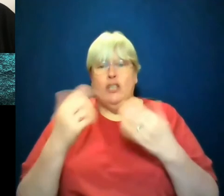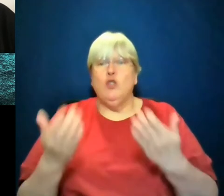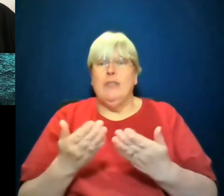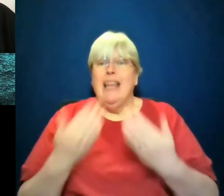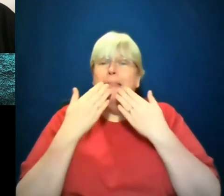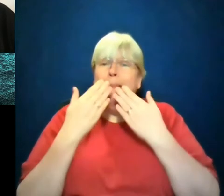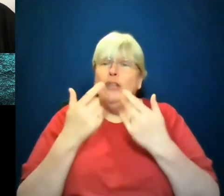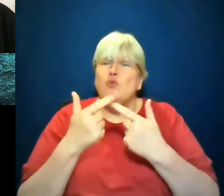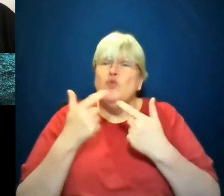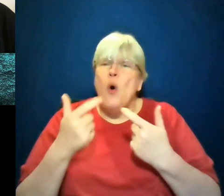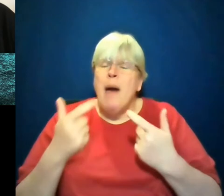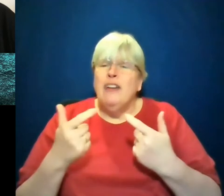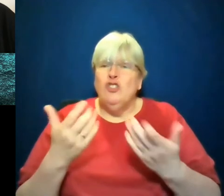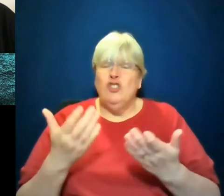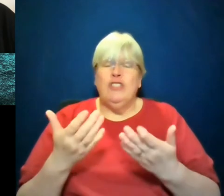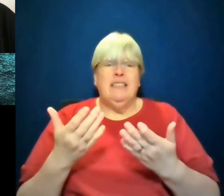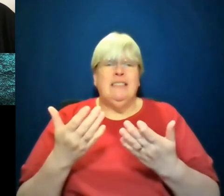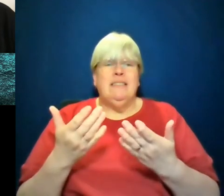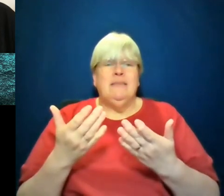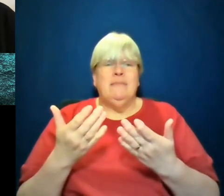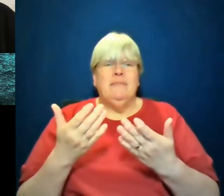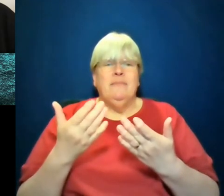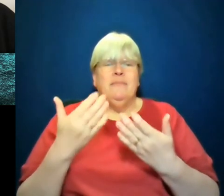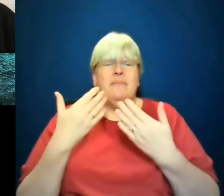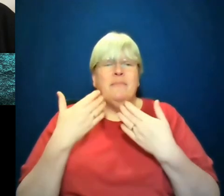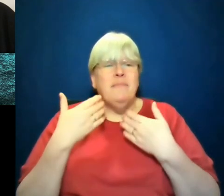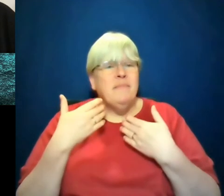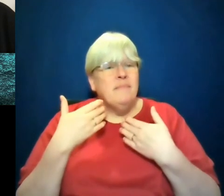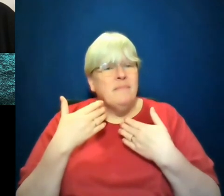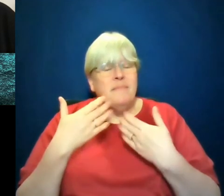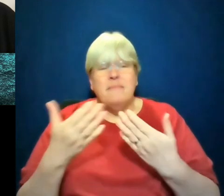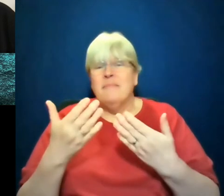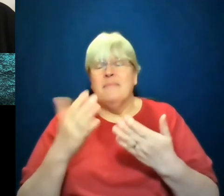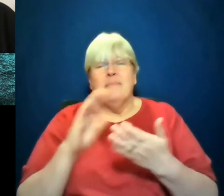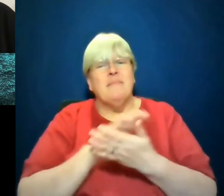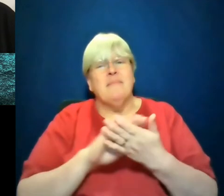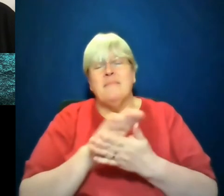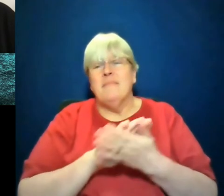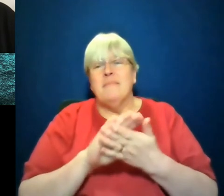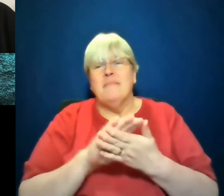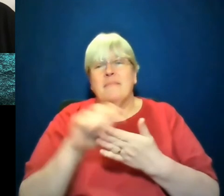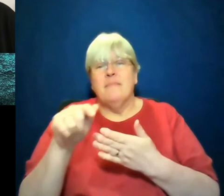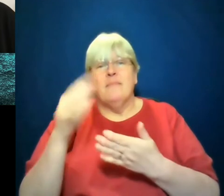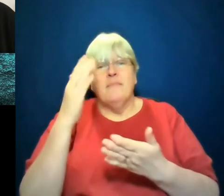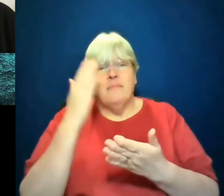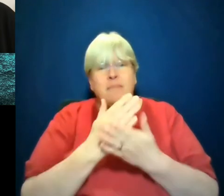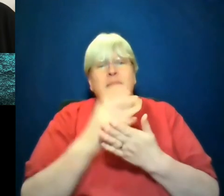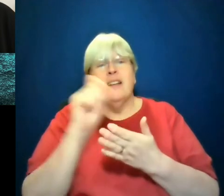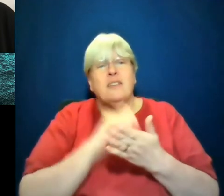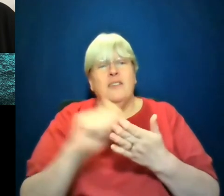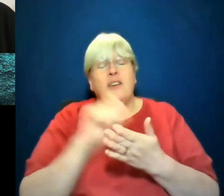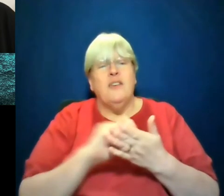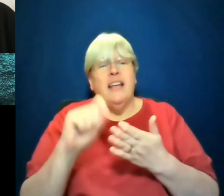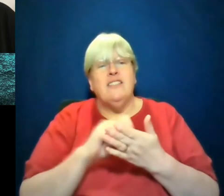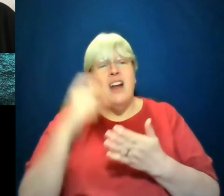much for it, Africa. And I don't, I don't take the front of the fact that when you are as a writer, and as a thinker,